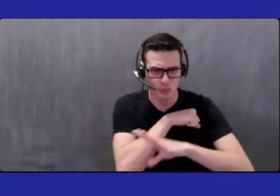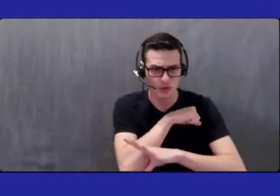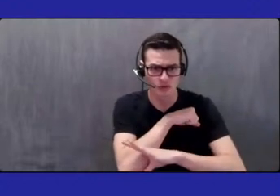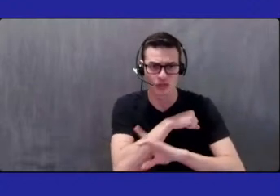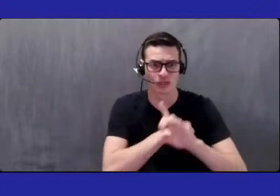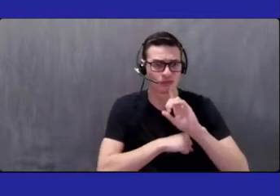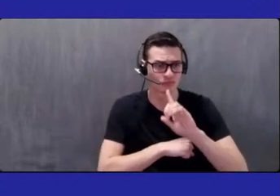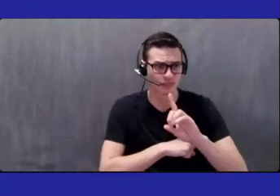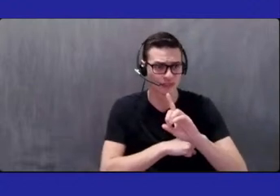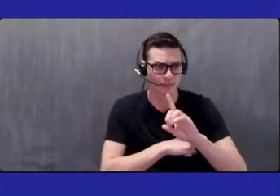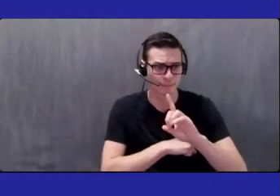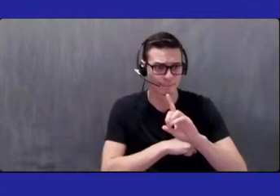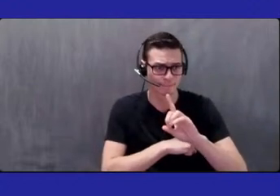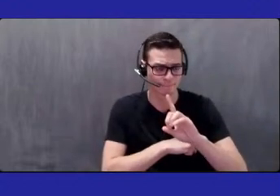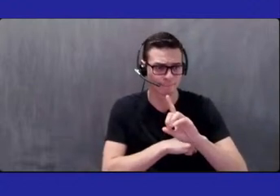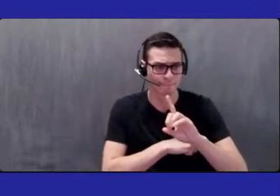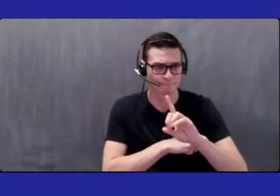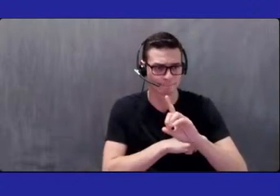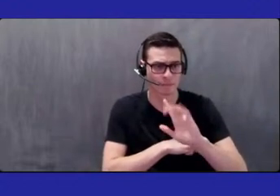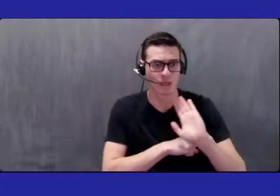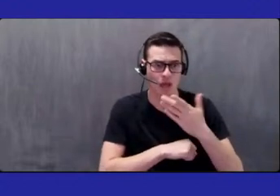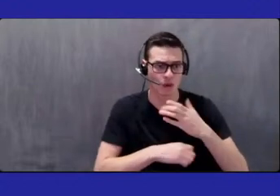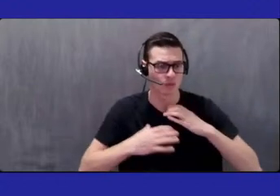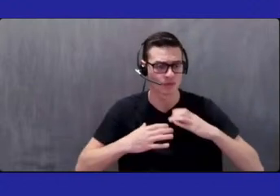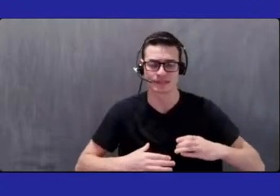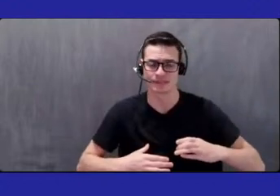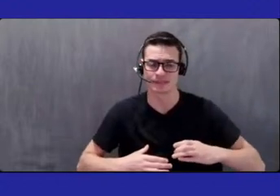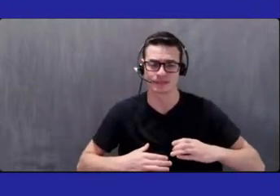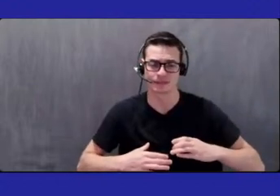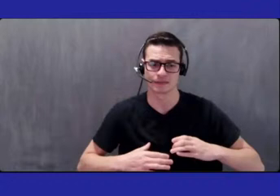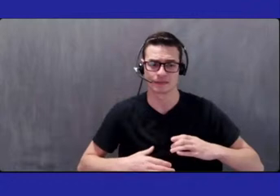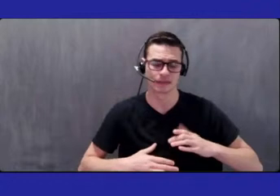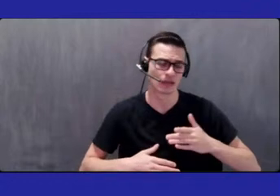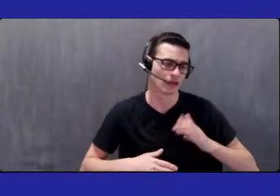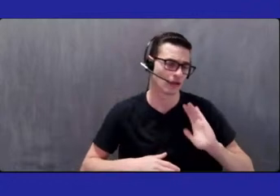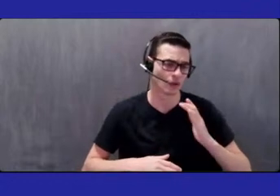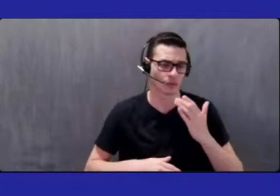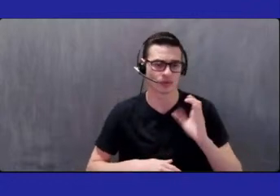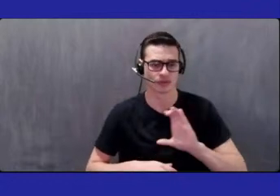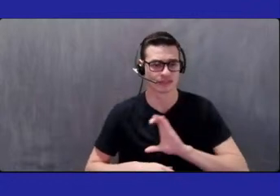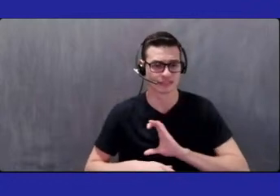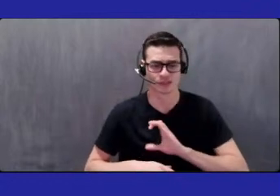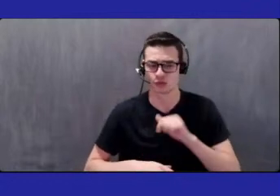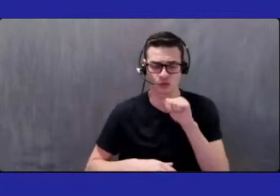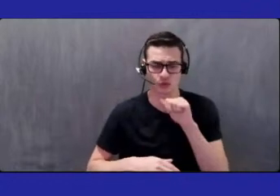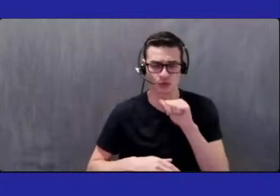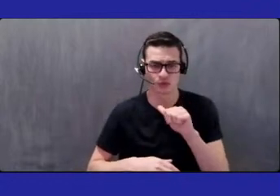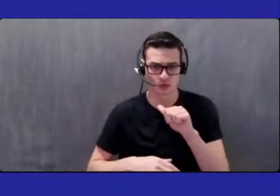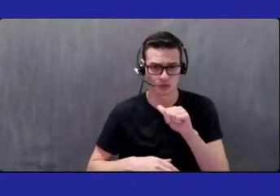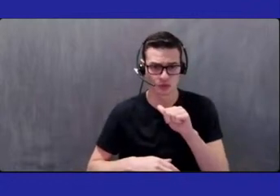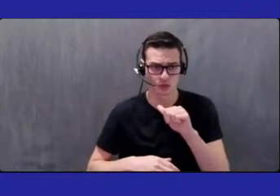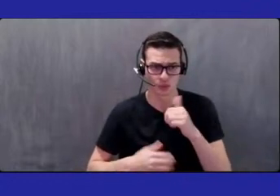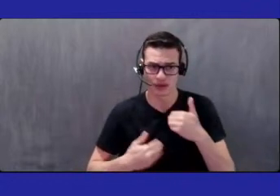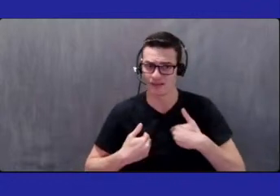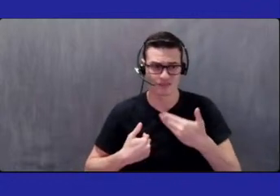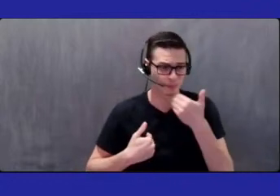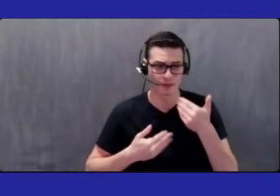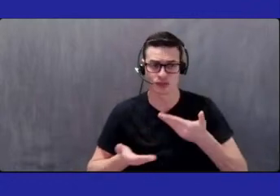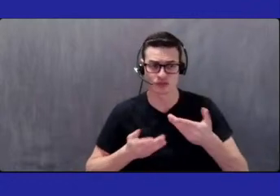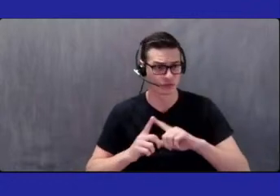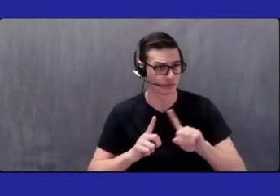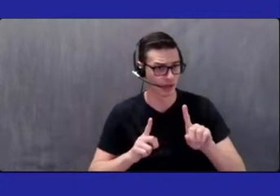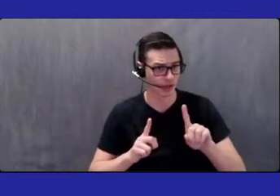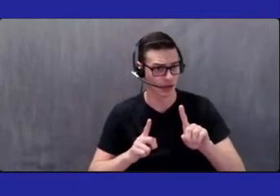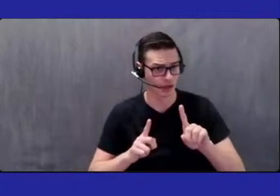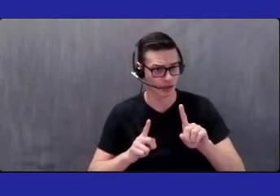our citizens do not deserve the best services. She's doing an outstanding job. The community advisory